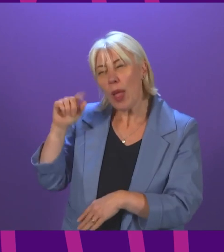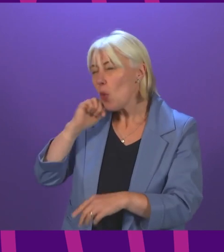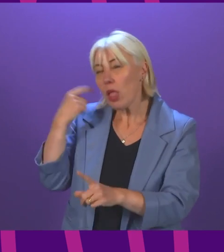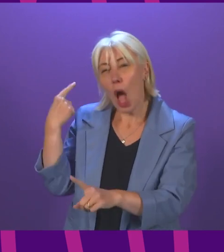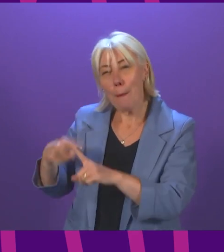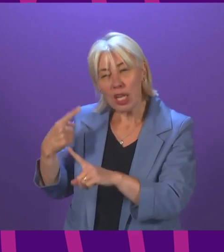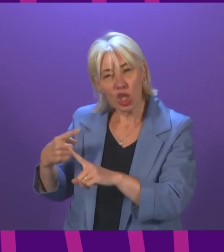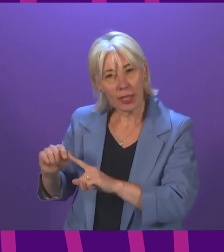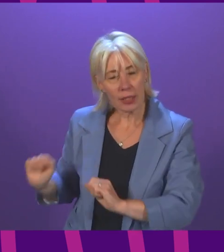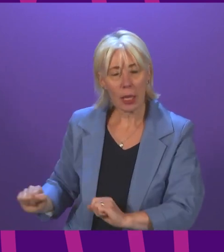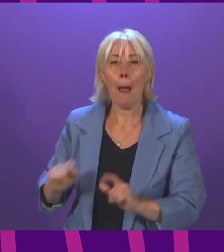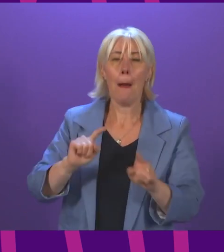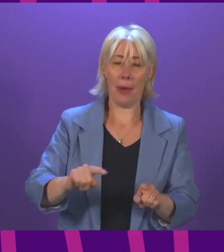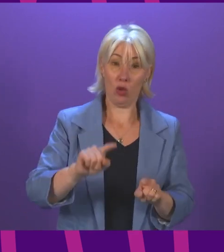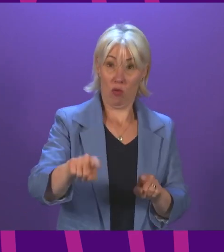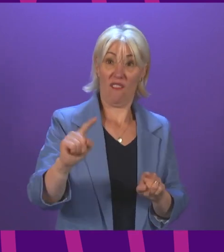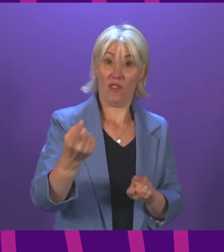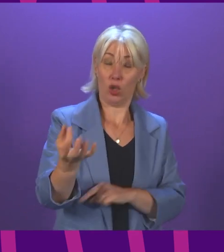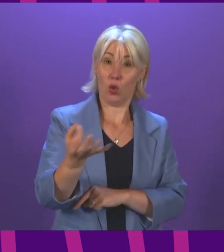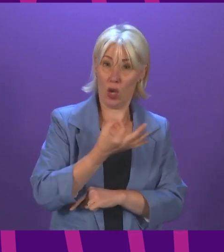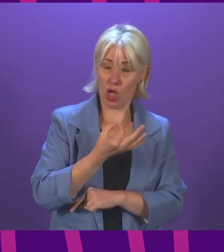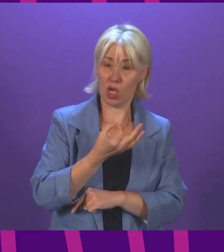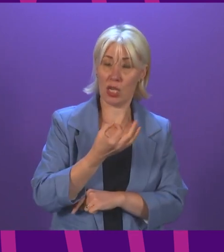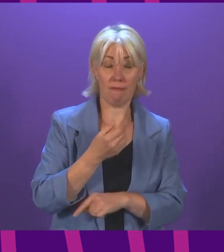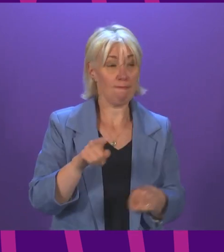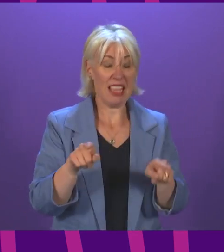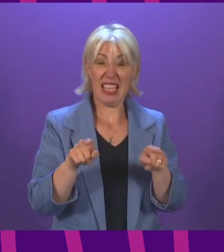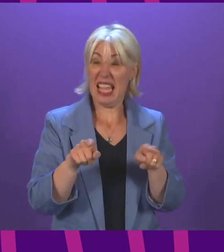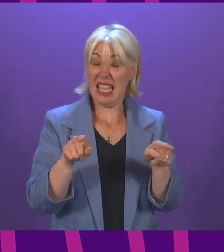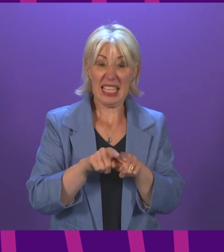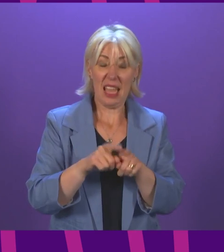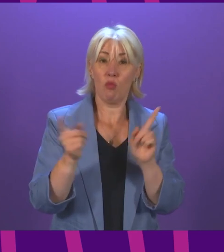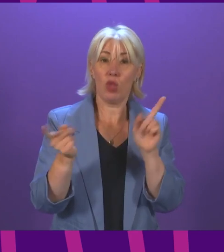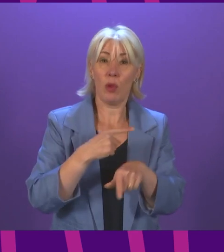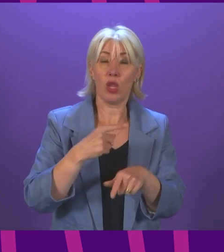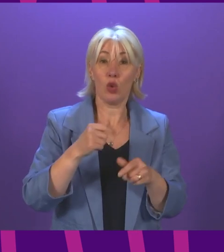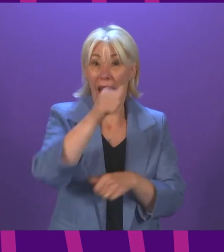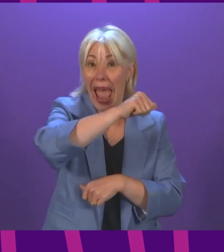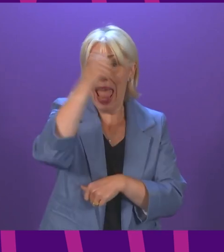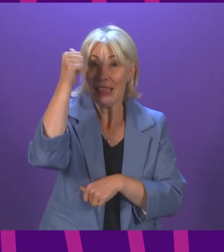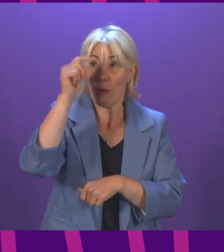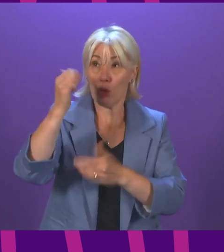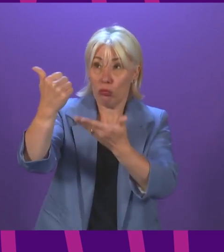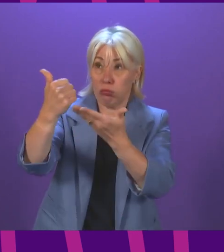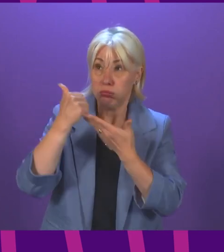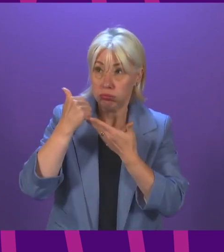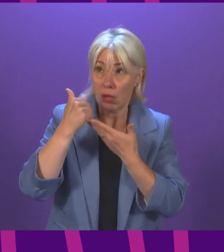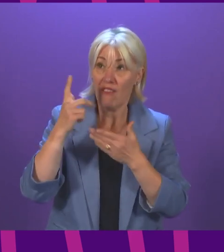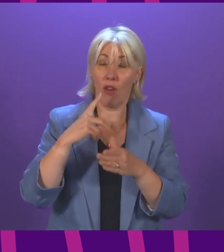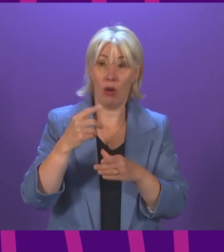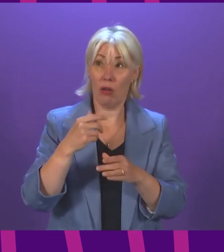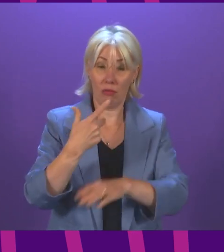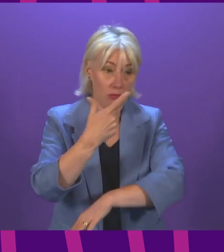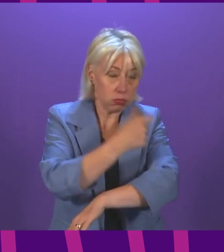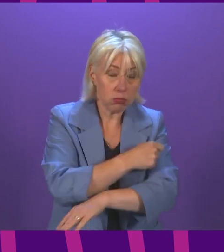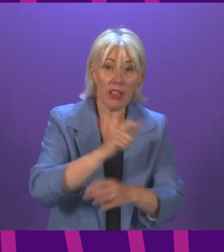On her first question, again, much like I said to her colleague, Paulie McNeill, we take advice from the experts on vaccine and immunisation, the